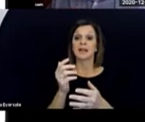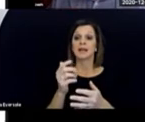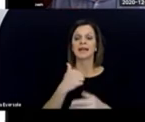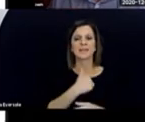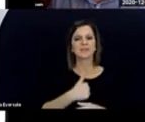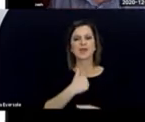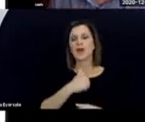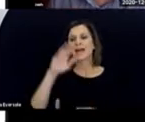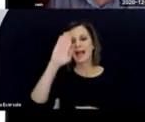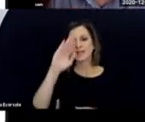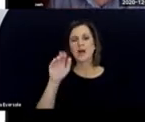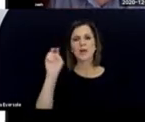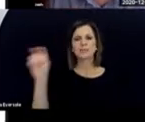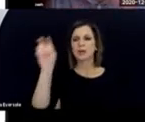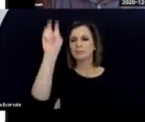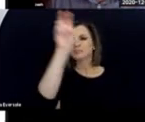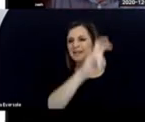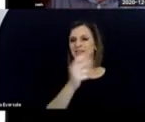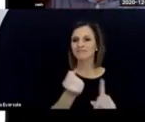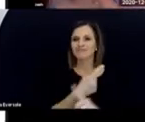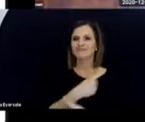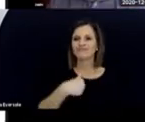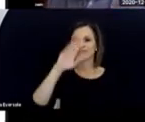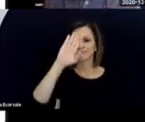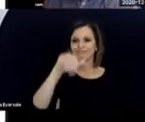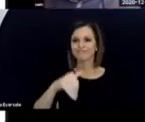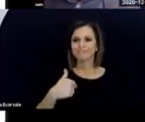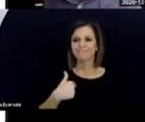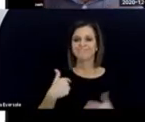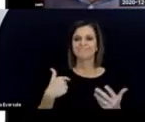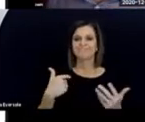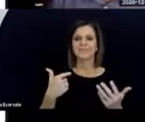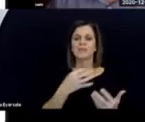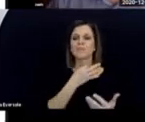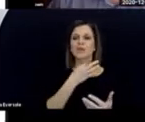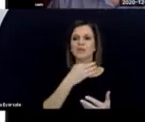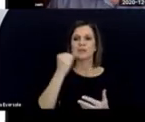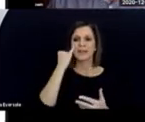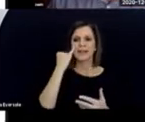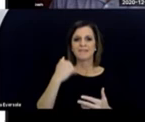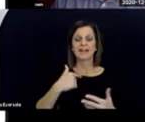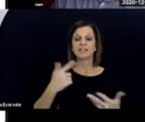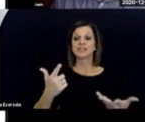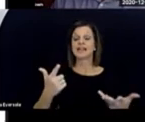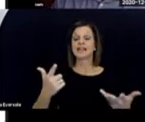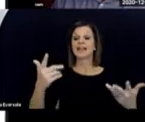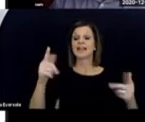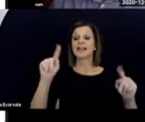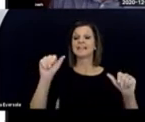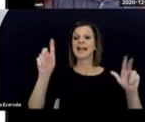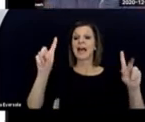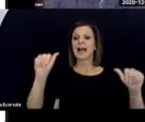Everything that children with deafblindness... I'm sorry, I know I'm jumping a bit. I'm wondering if I should go, ta-da,